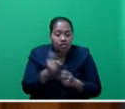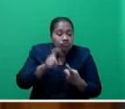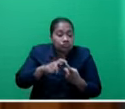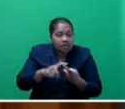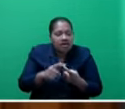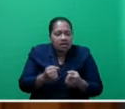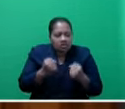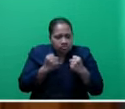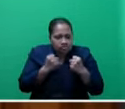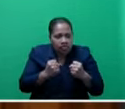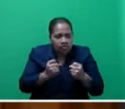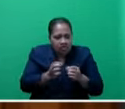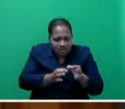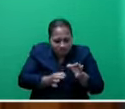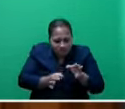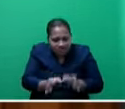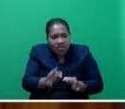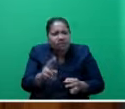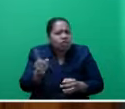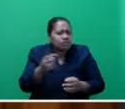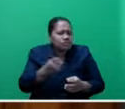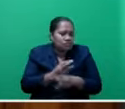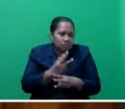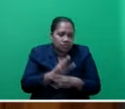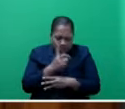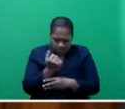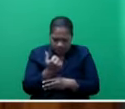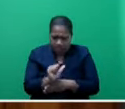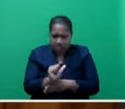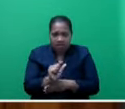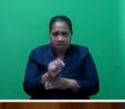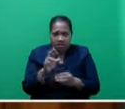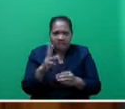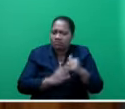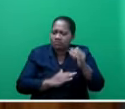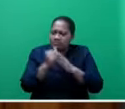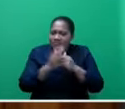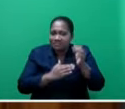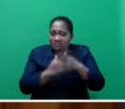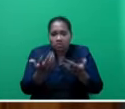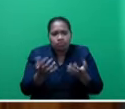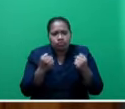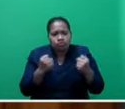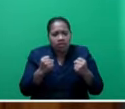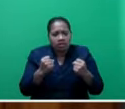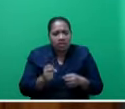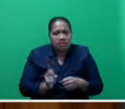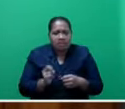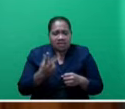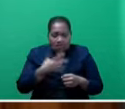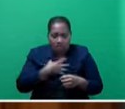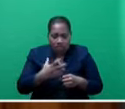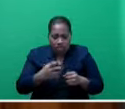stronger replacement for wood. This could be used widely in construction where it will be stronger, lighter, and more durable than